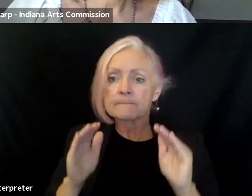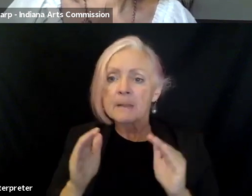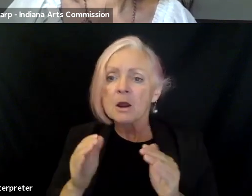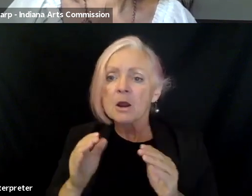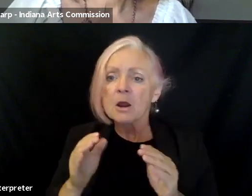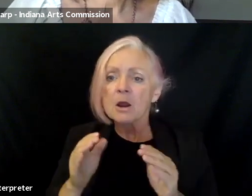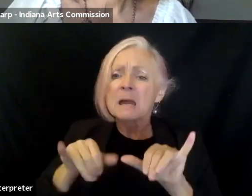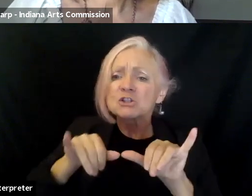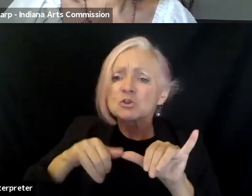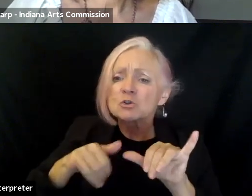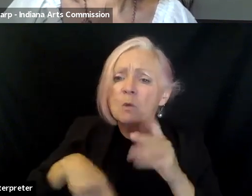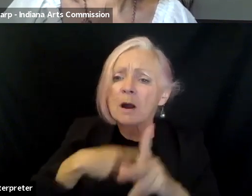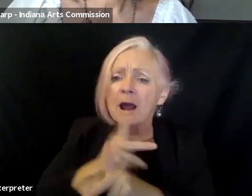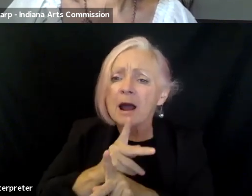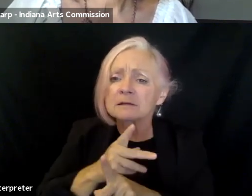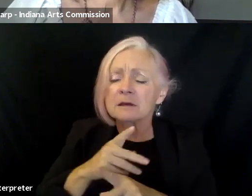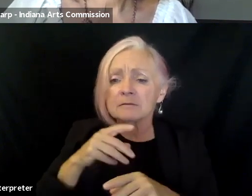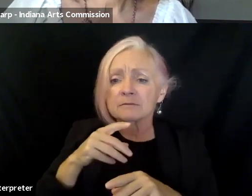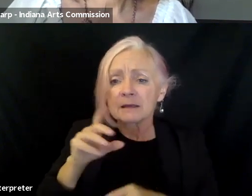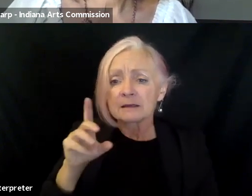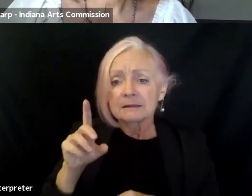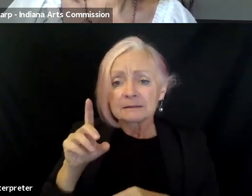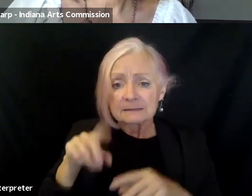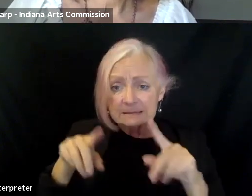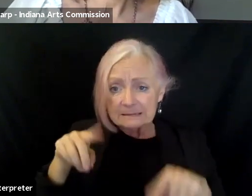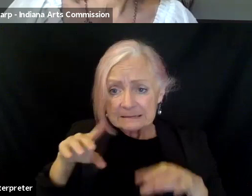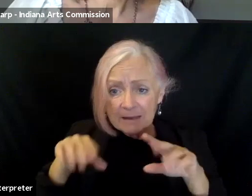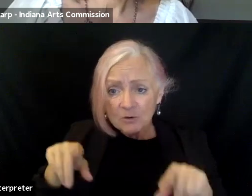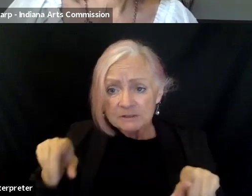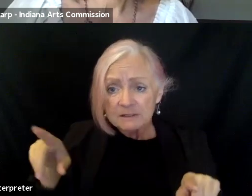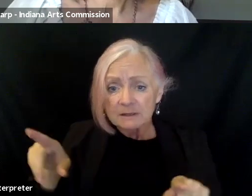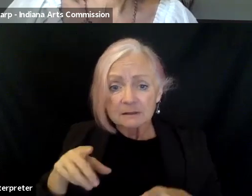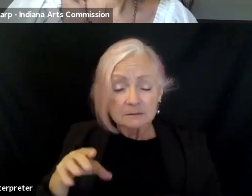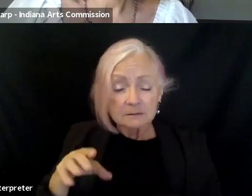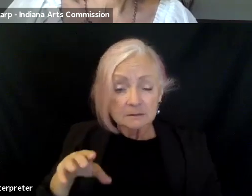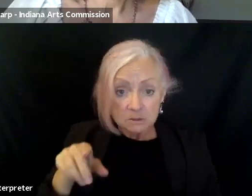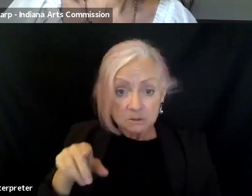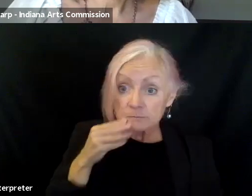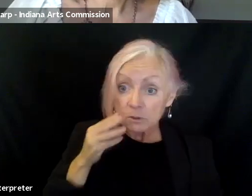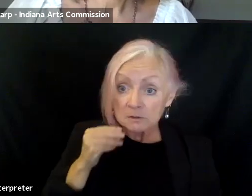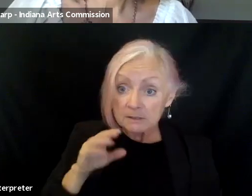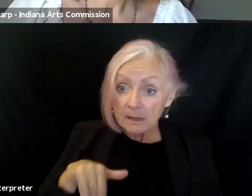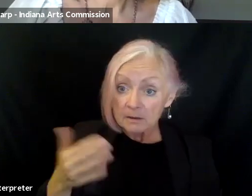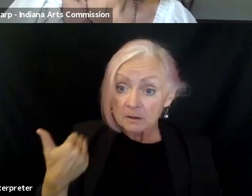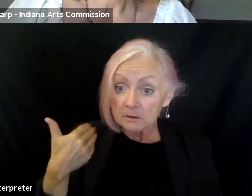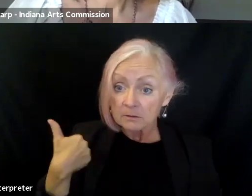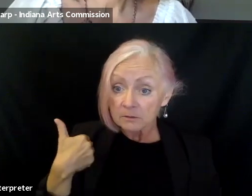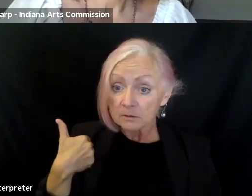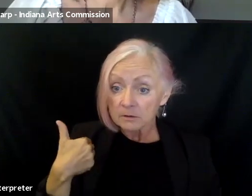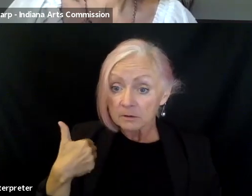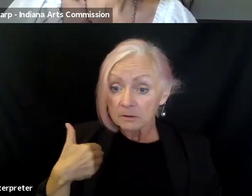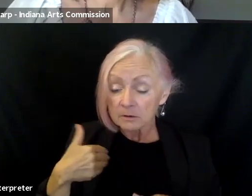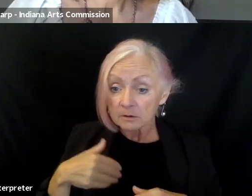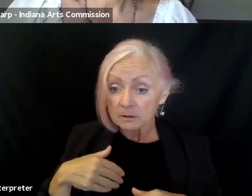first. Does that, does anybody else ask questions from their current audience? Are you, are you surveying? Are you checking out your demographics?